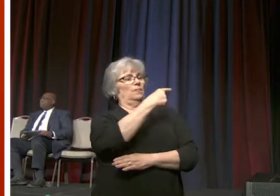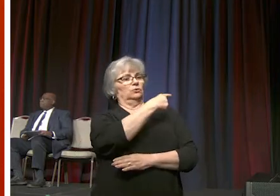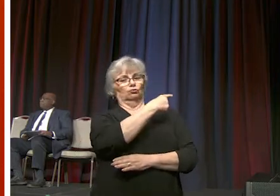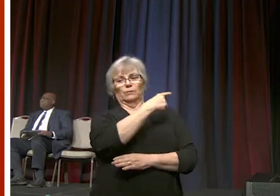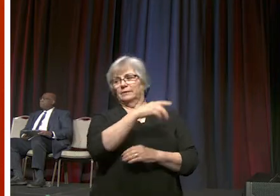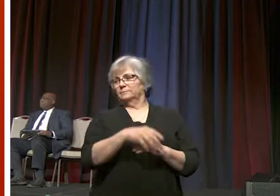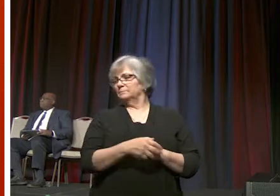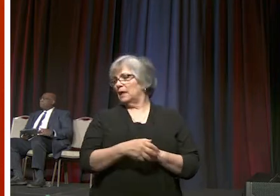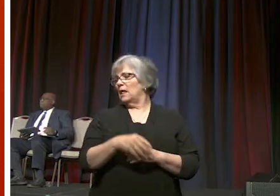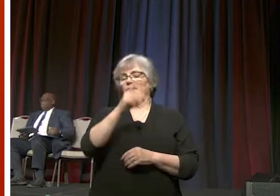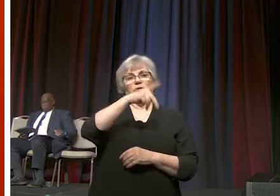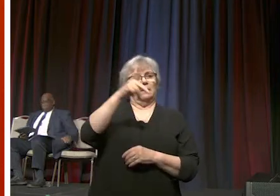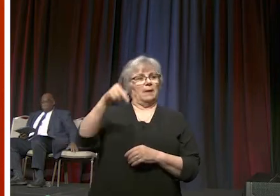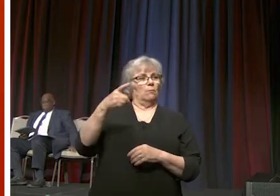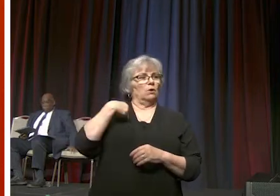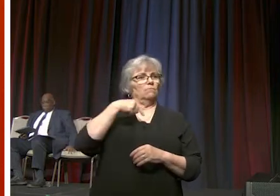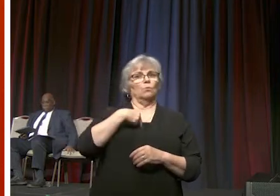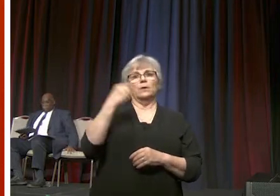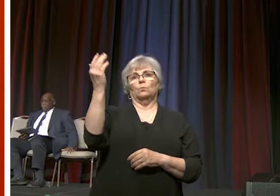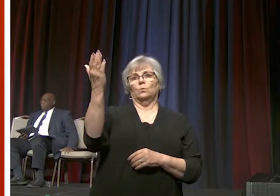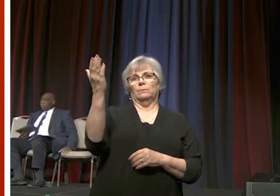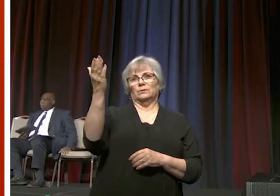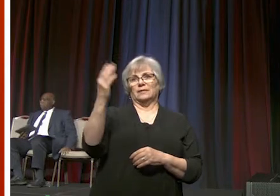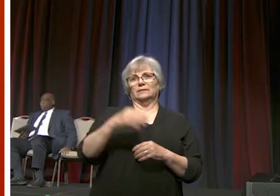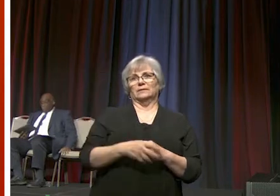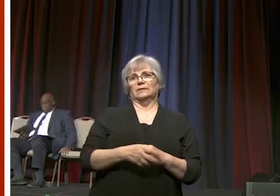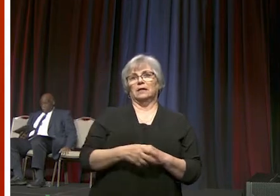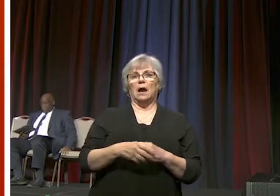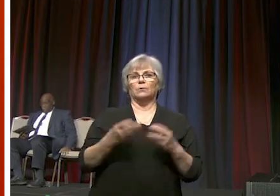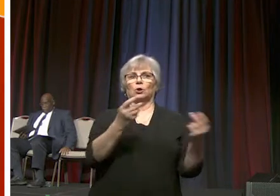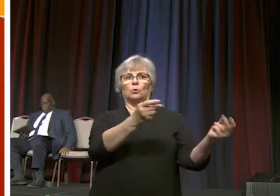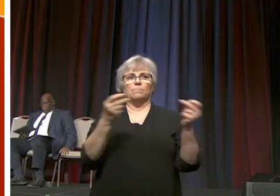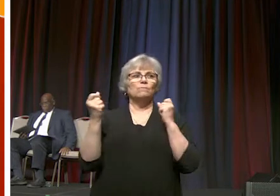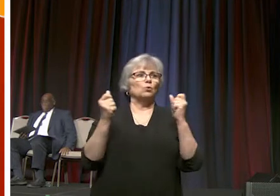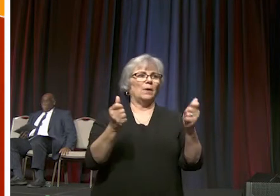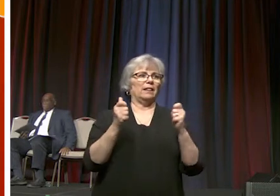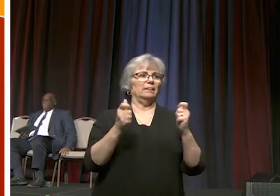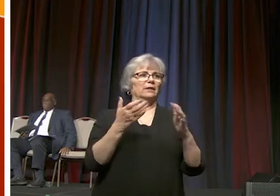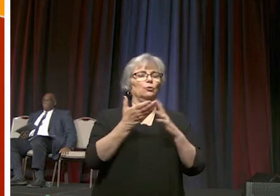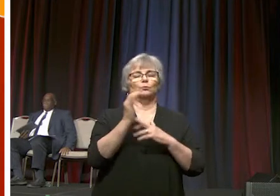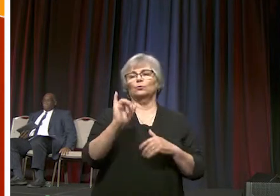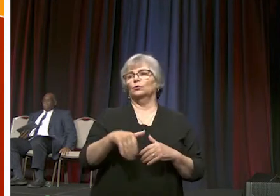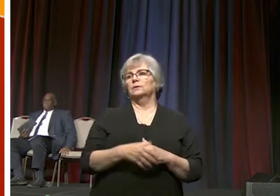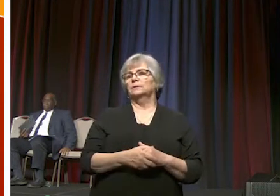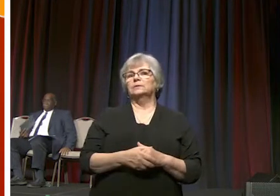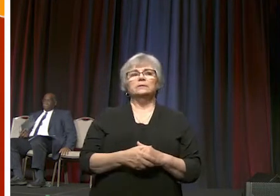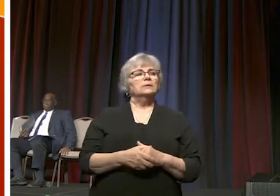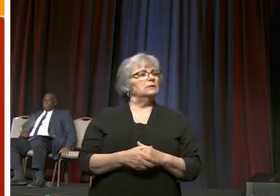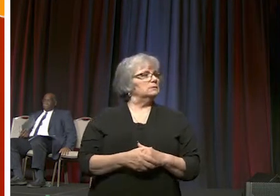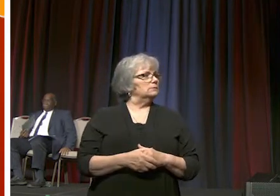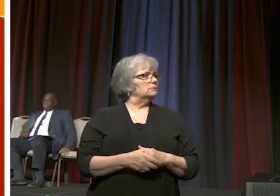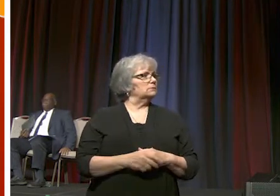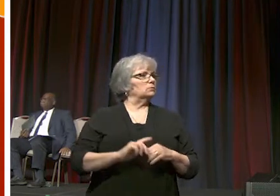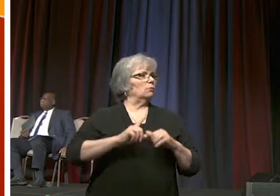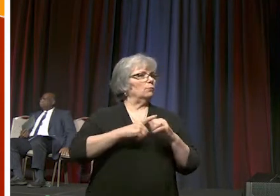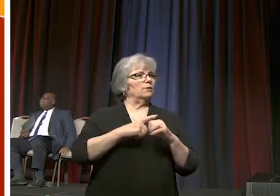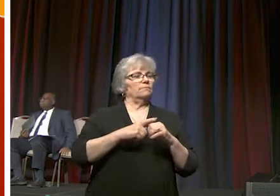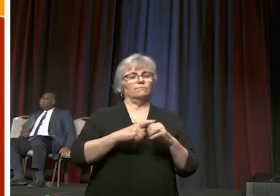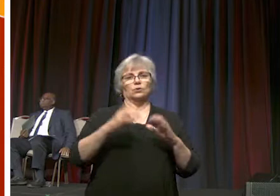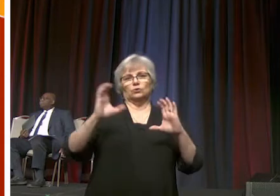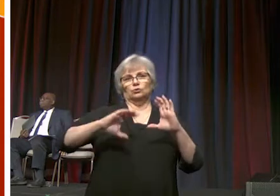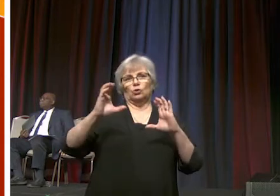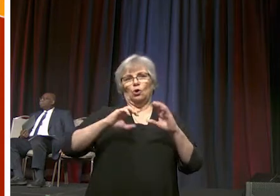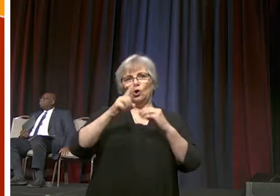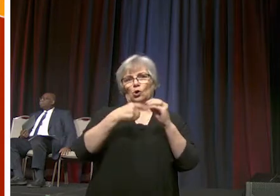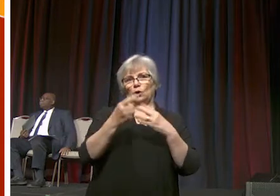there's a PowerPoint that we presented and I'm going to be moving rather quickly let me first talk about what the